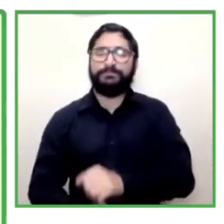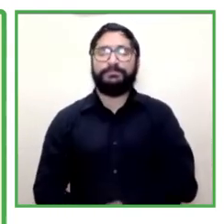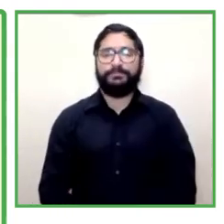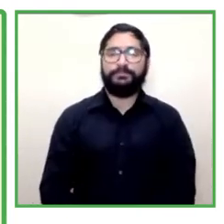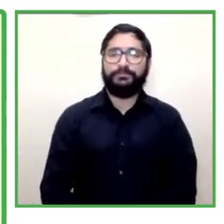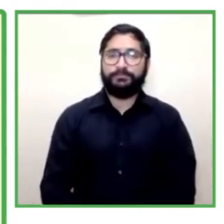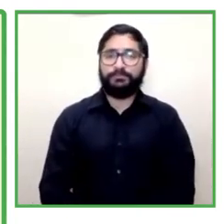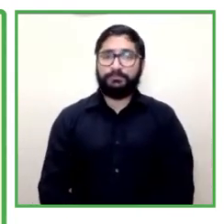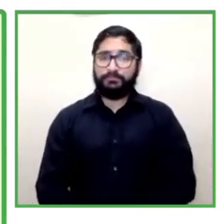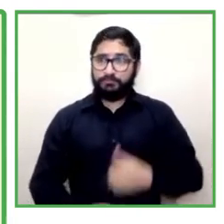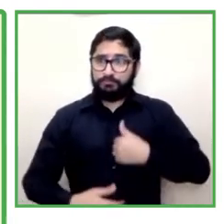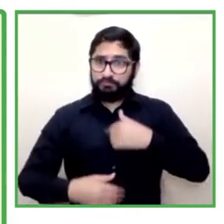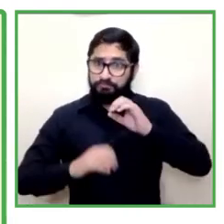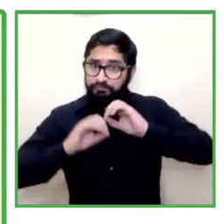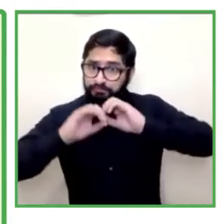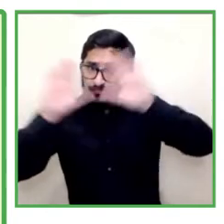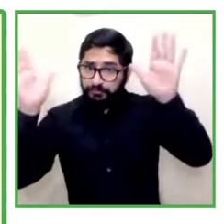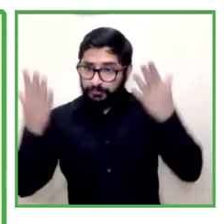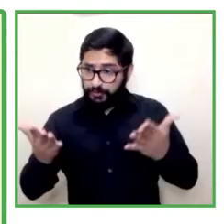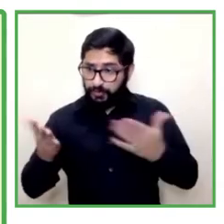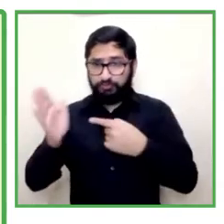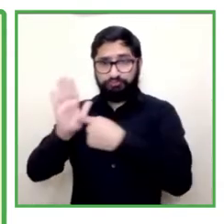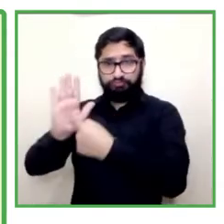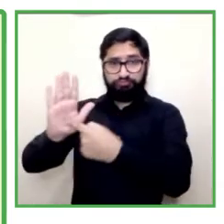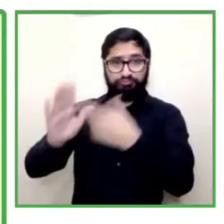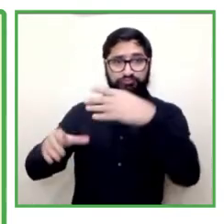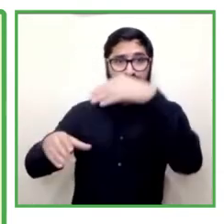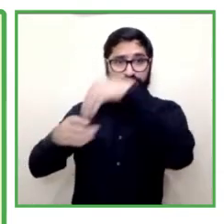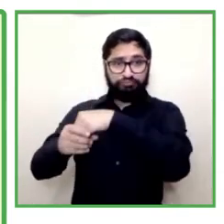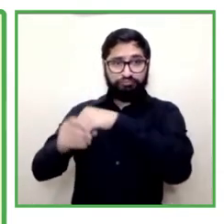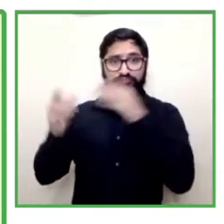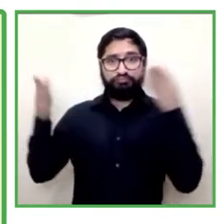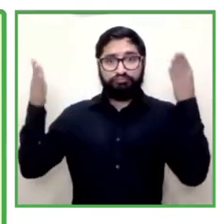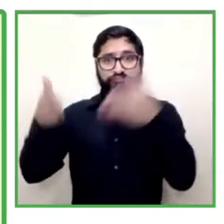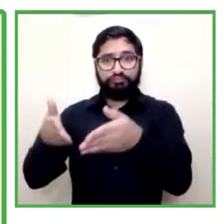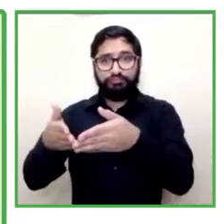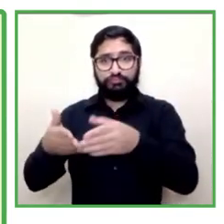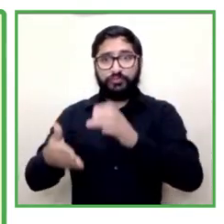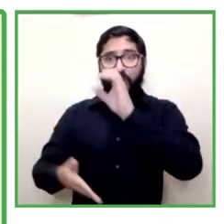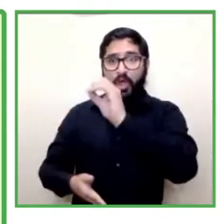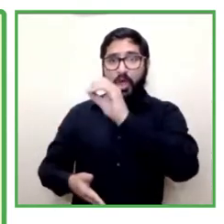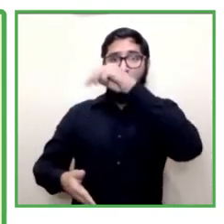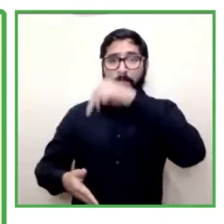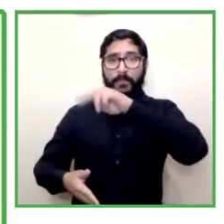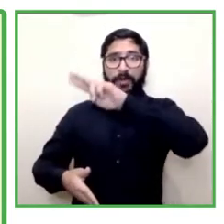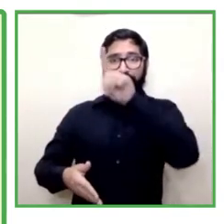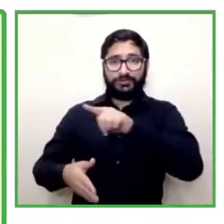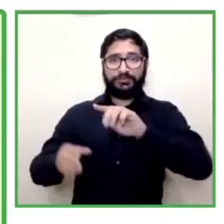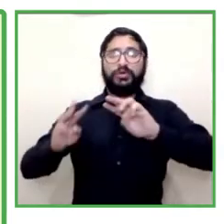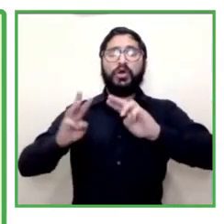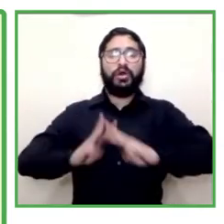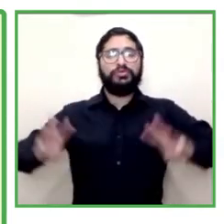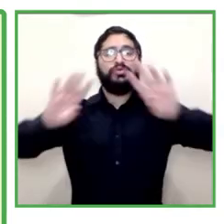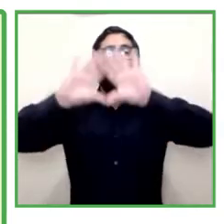if i take the who as a guideline that's not enough for me